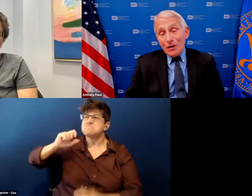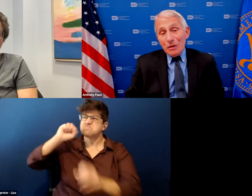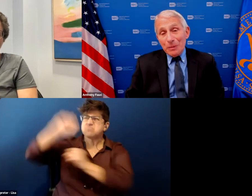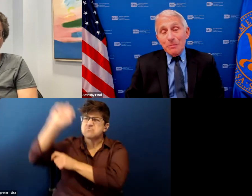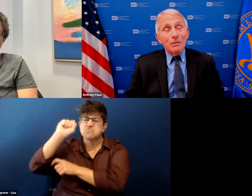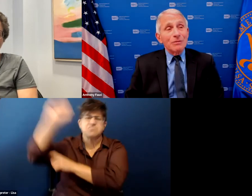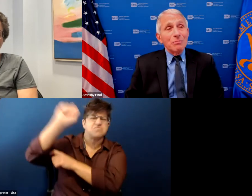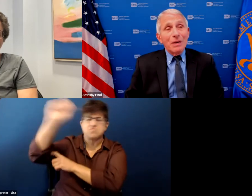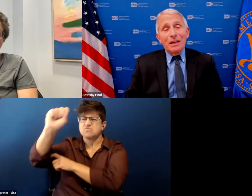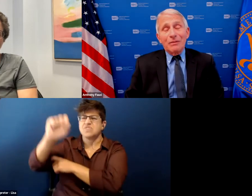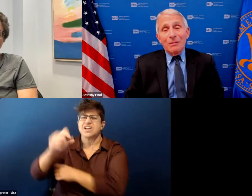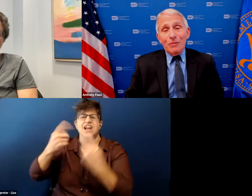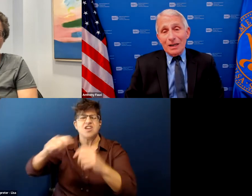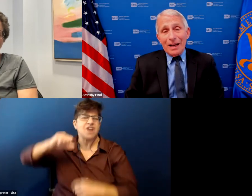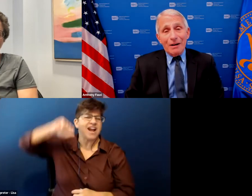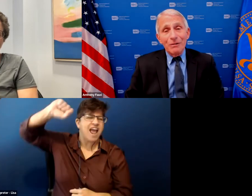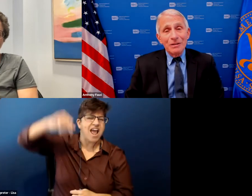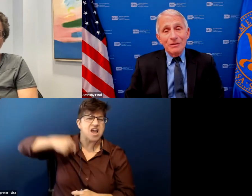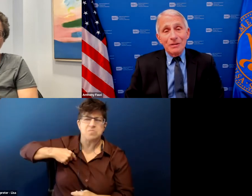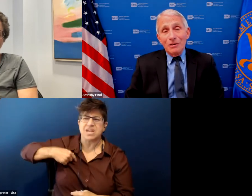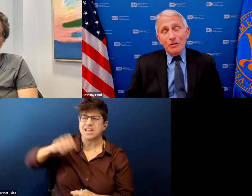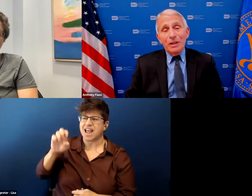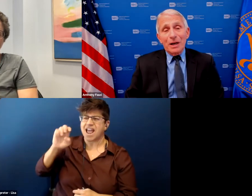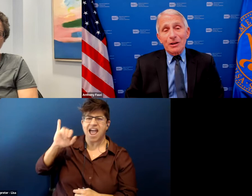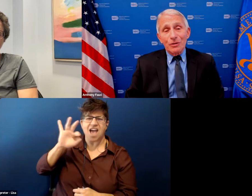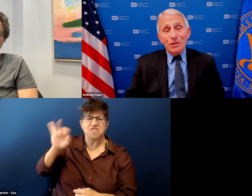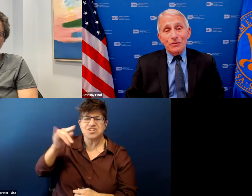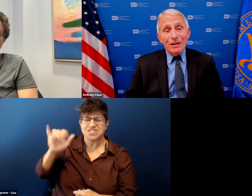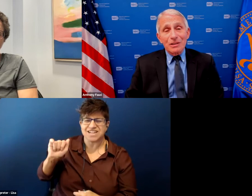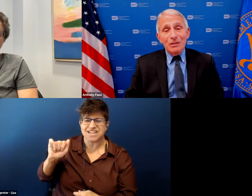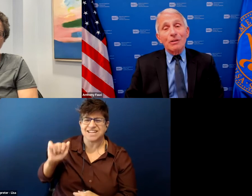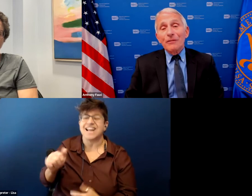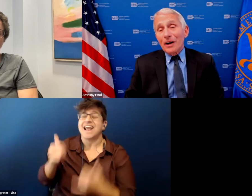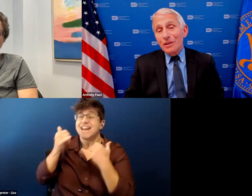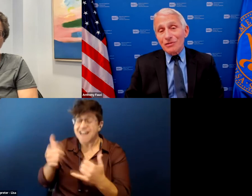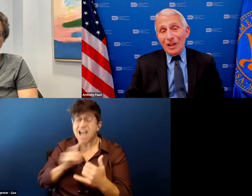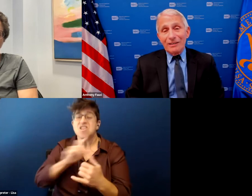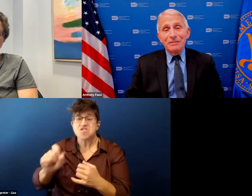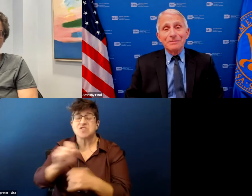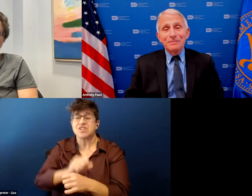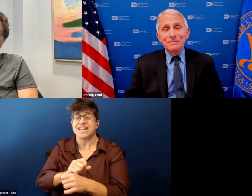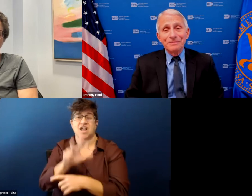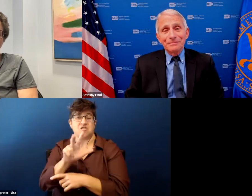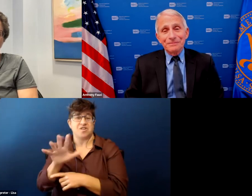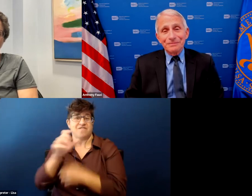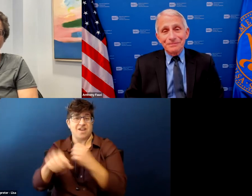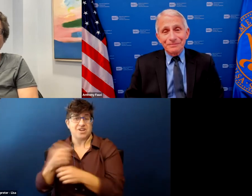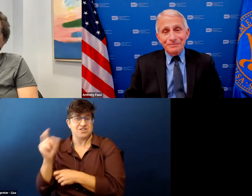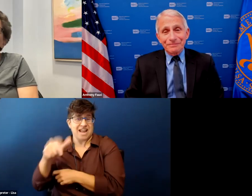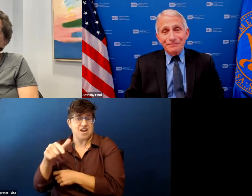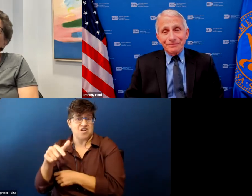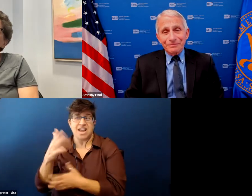them those very peoples many of them right now are literally my closest friends 35 years later yeah